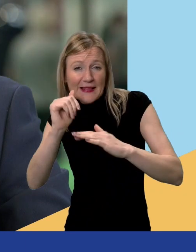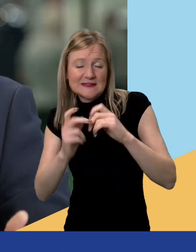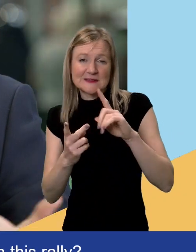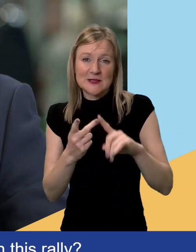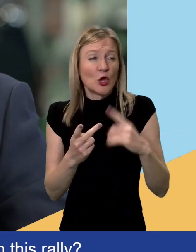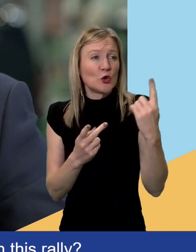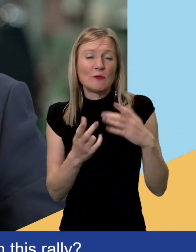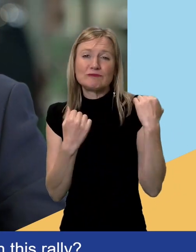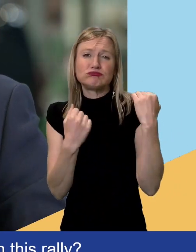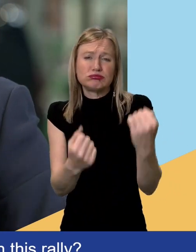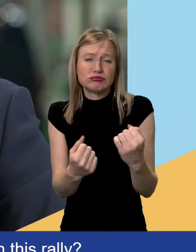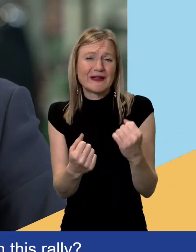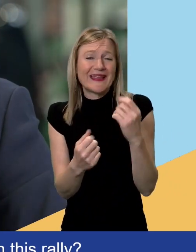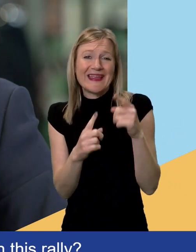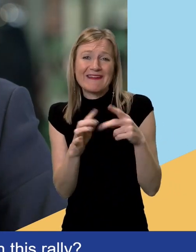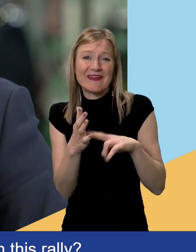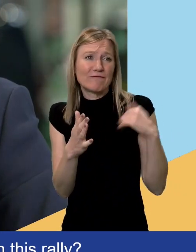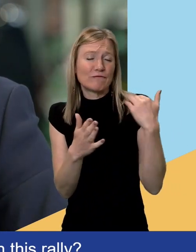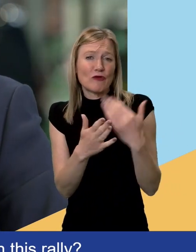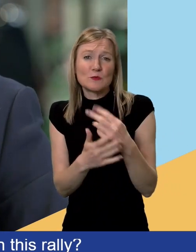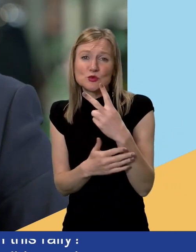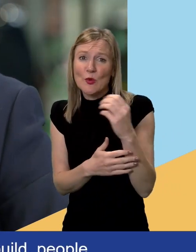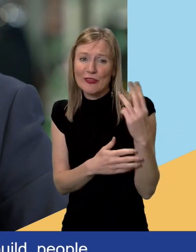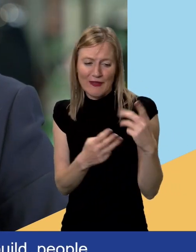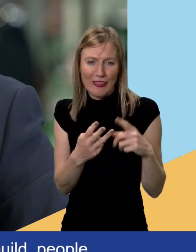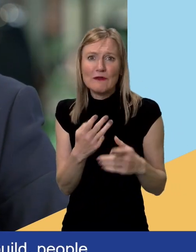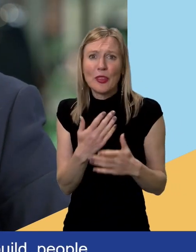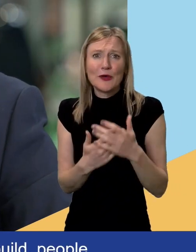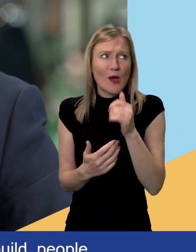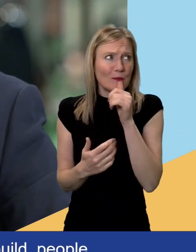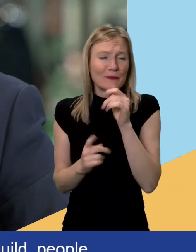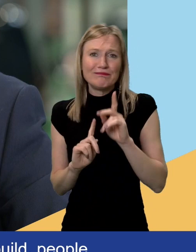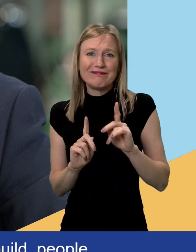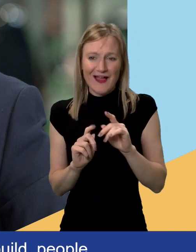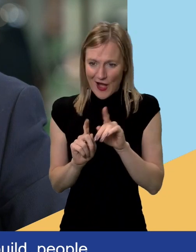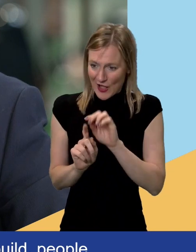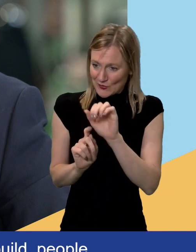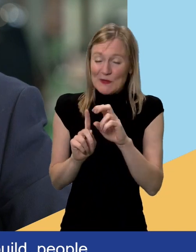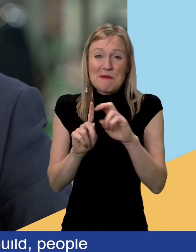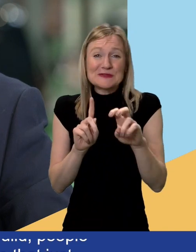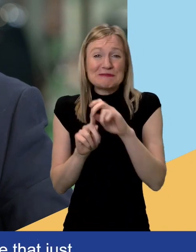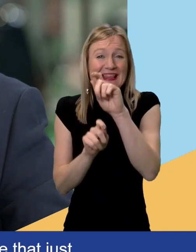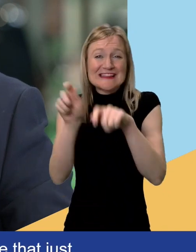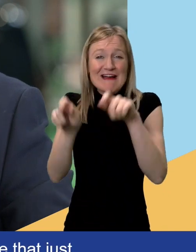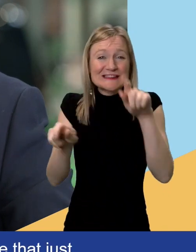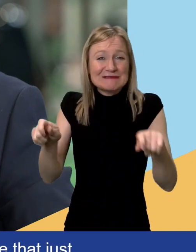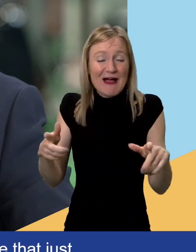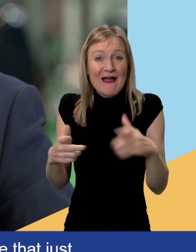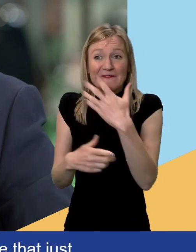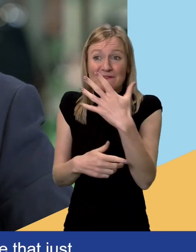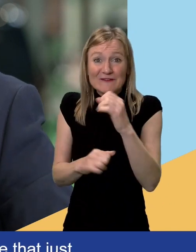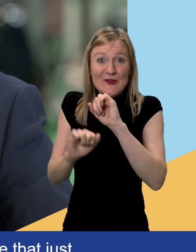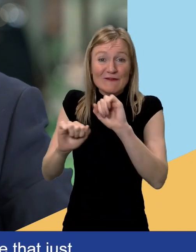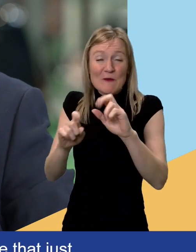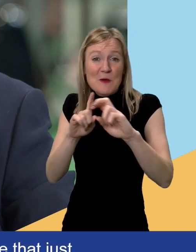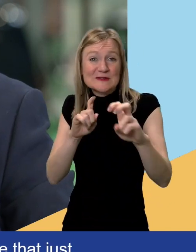EVs from 2003. And then we've got the new people that have just got their EV, like your Motobility customers. We have 50 of your guys coming